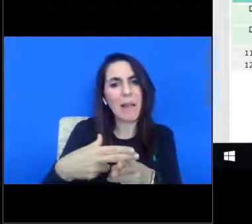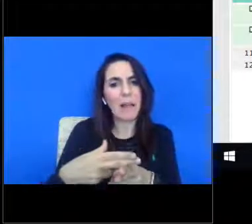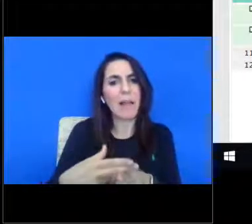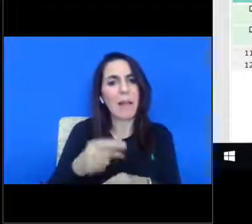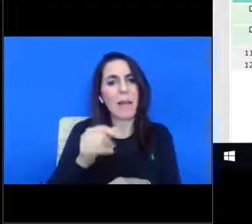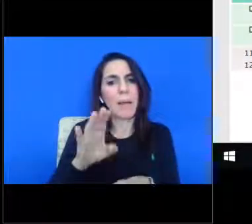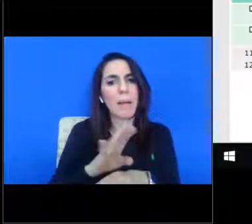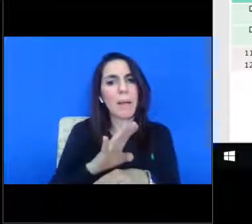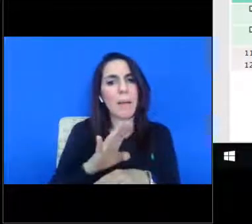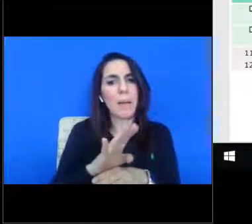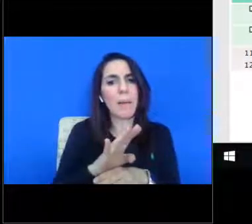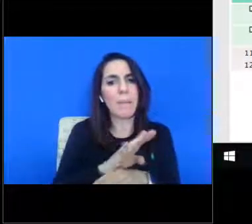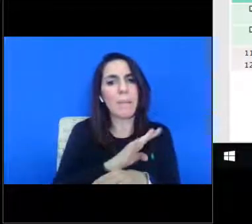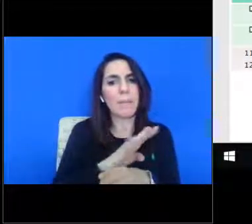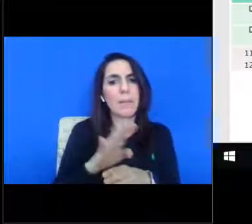Okay.